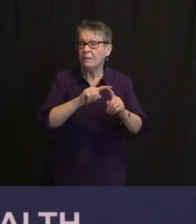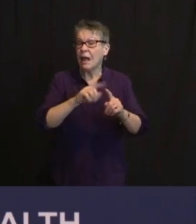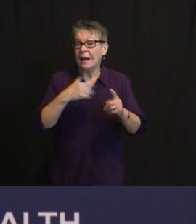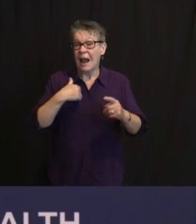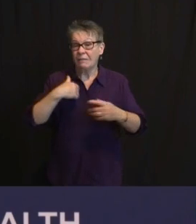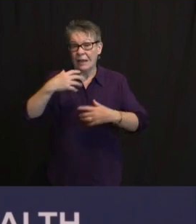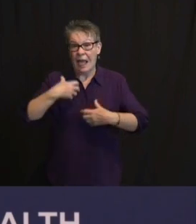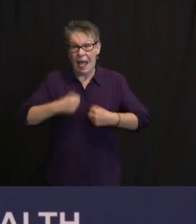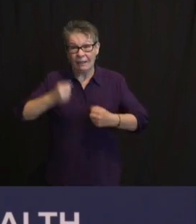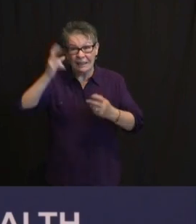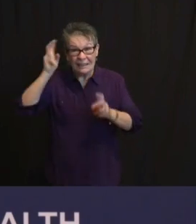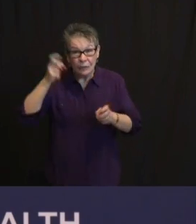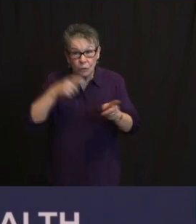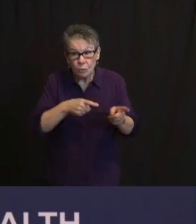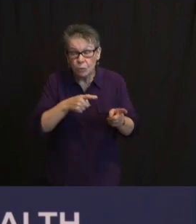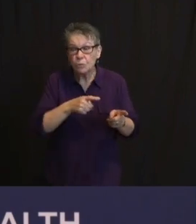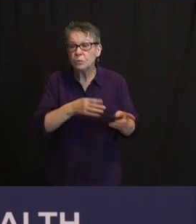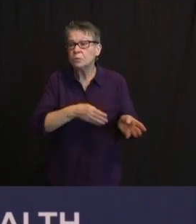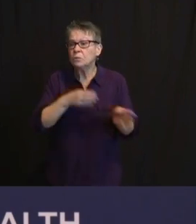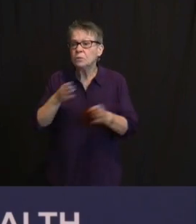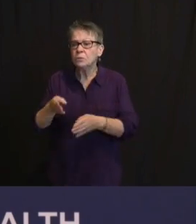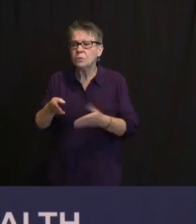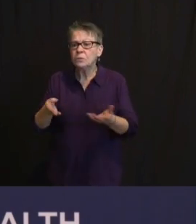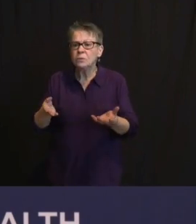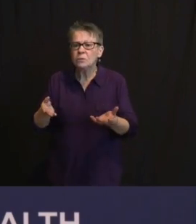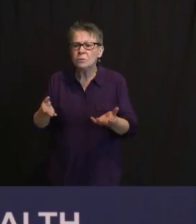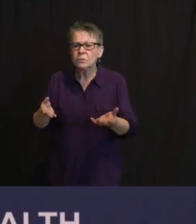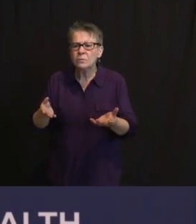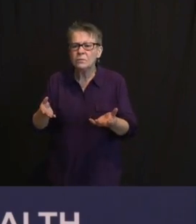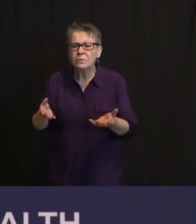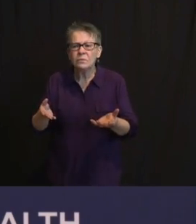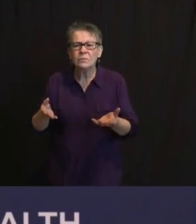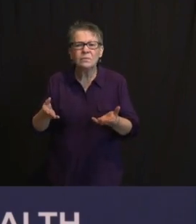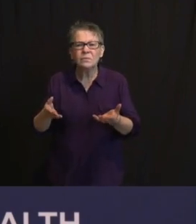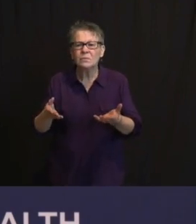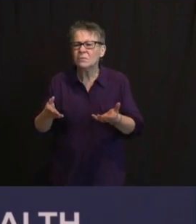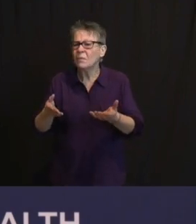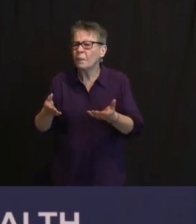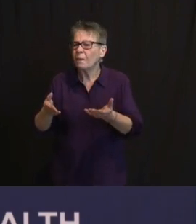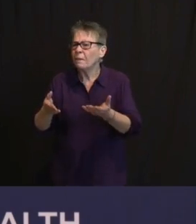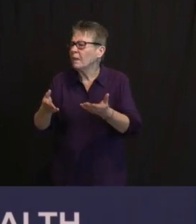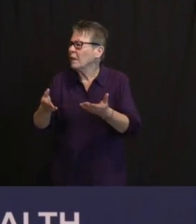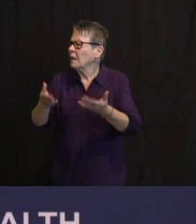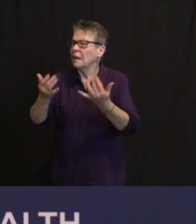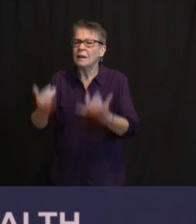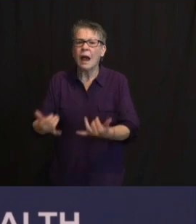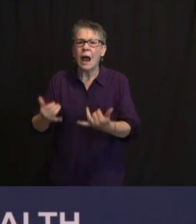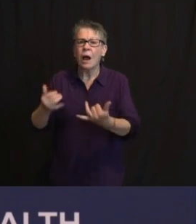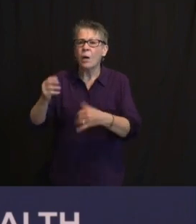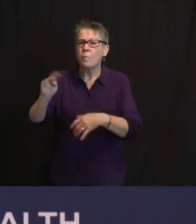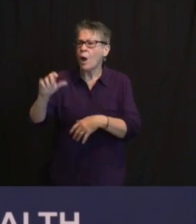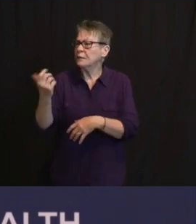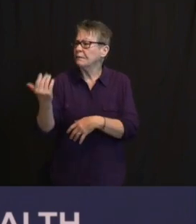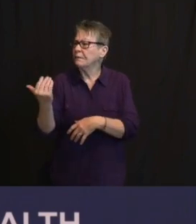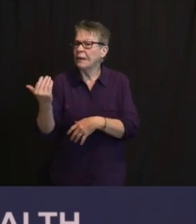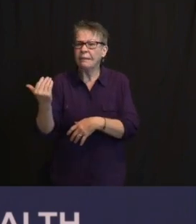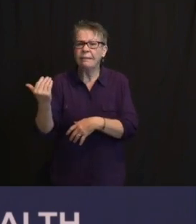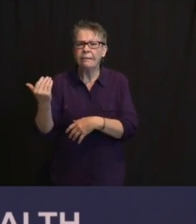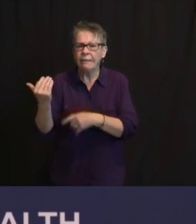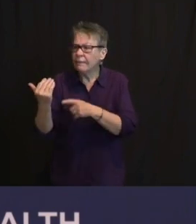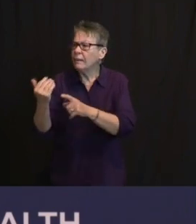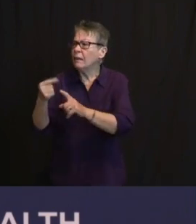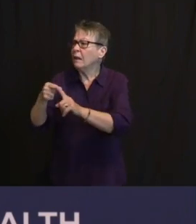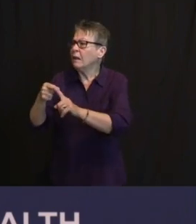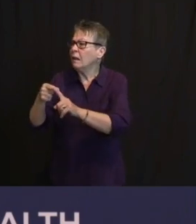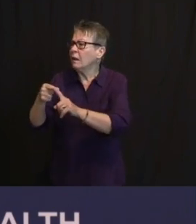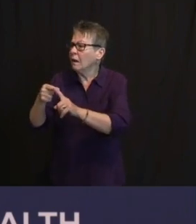TO HEAR THAT SO MANY MORE PEOPLE ARE BEING ADDED INTO THE SYSTEM. WHAT IS YOUR MESSAGE TO THEM? YOU KNOW, THAT MANY OF